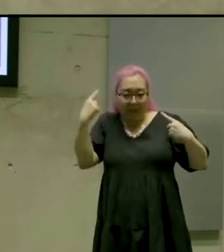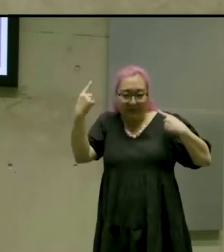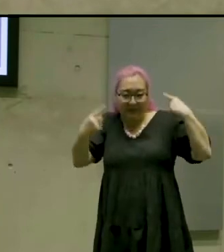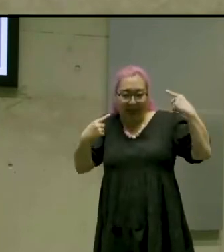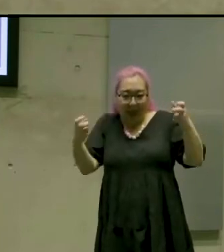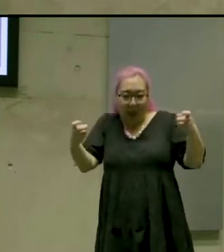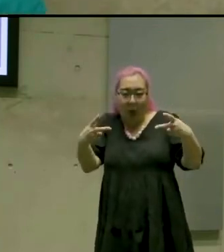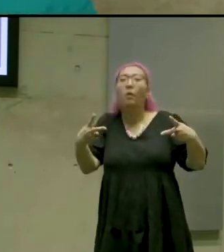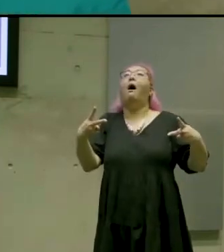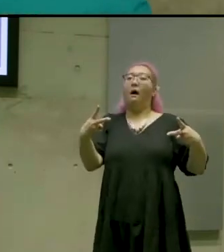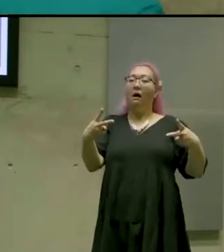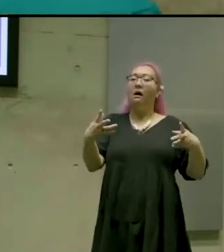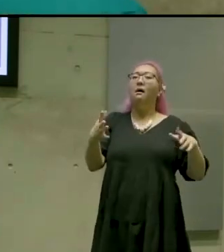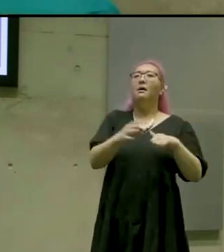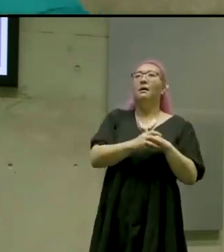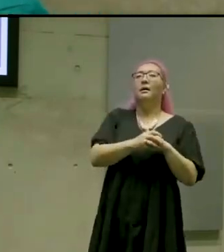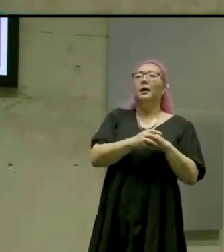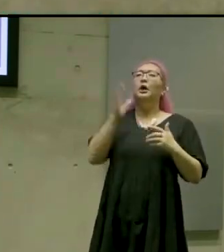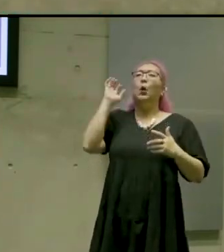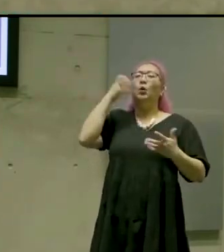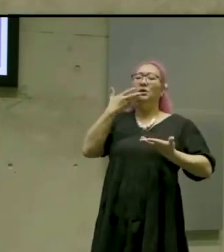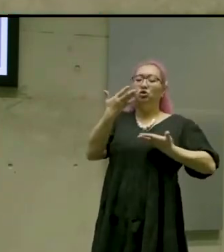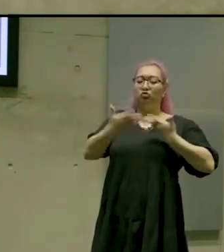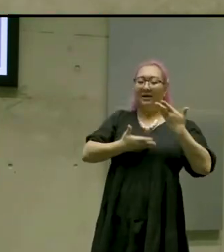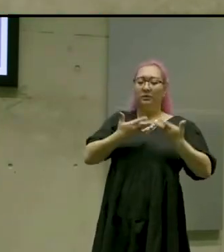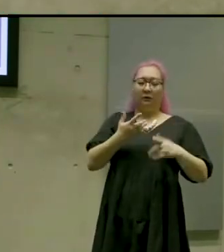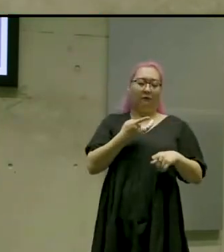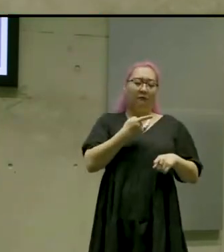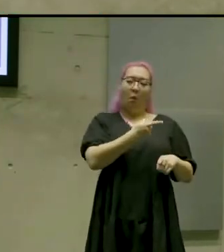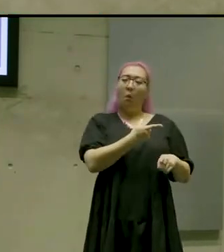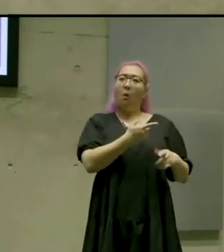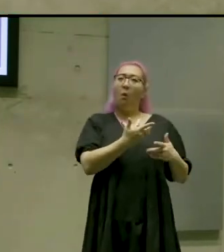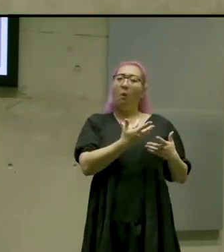The audio descriptions are more for players who are